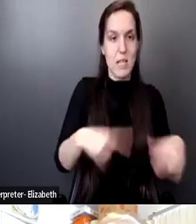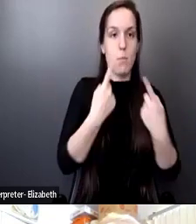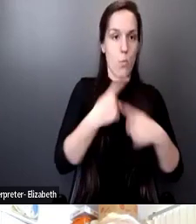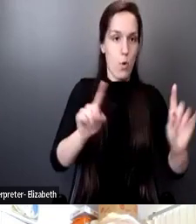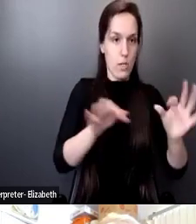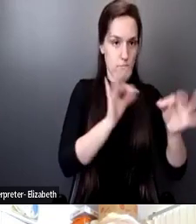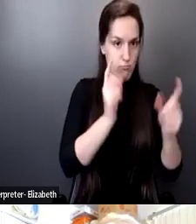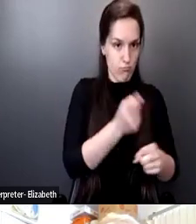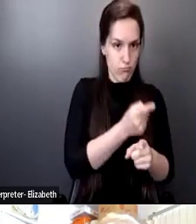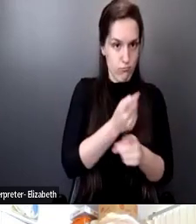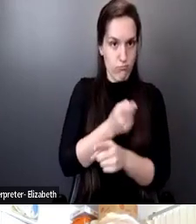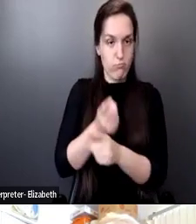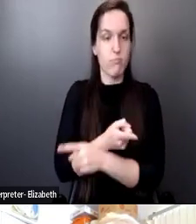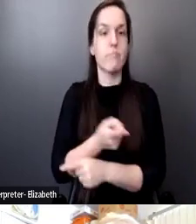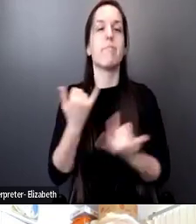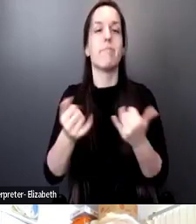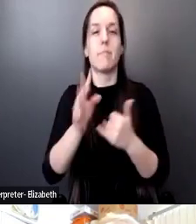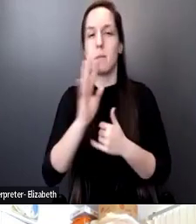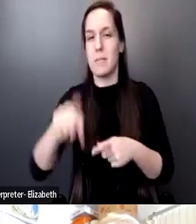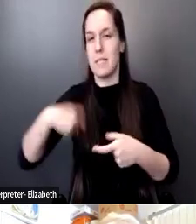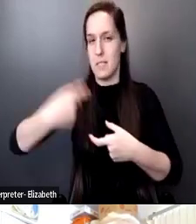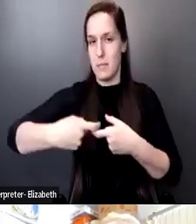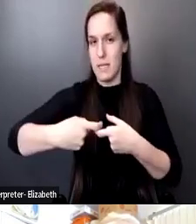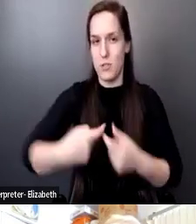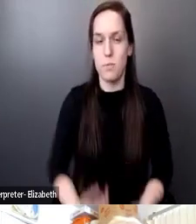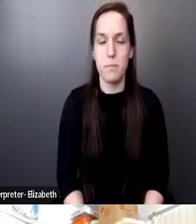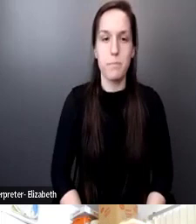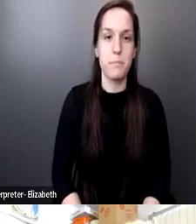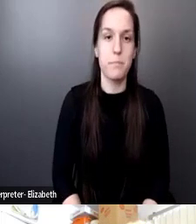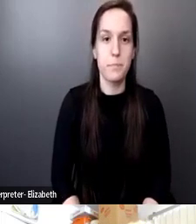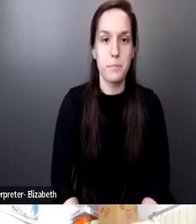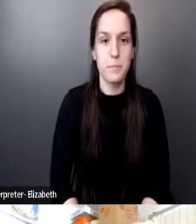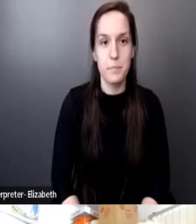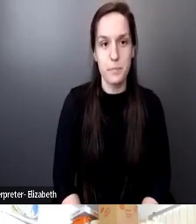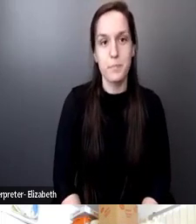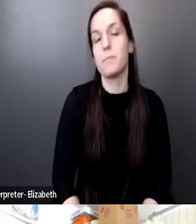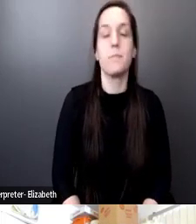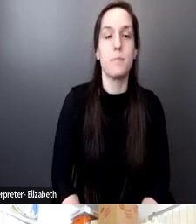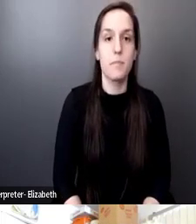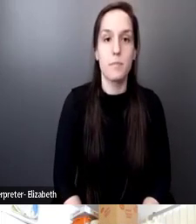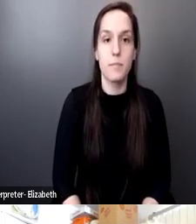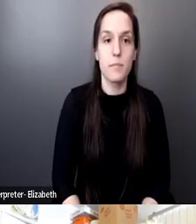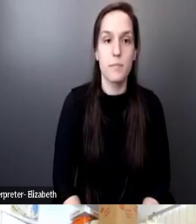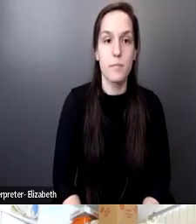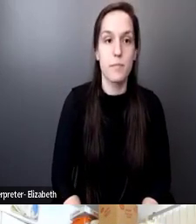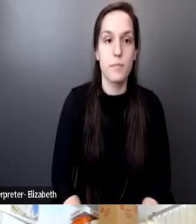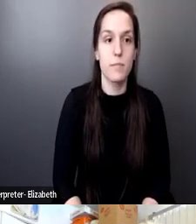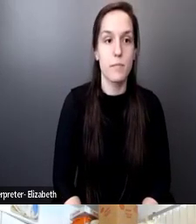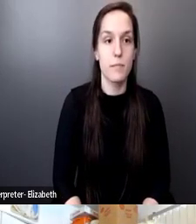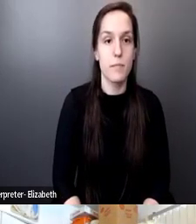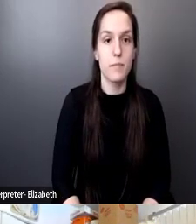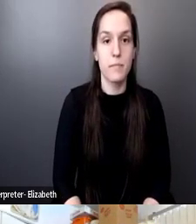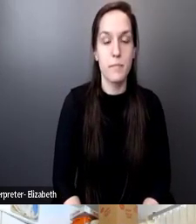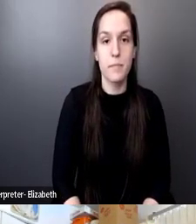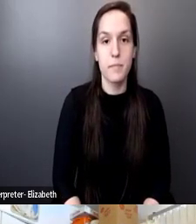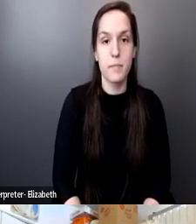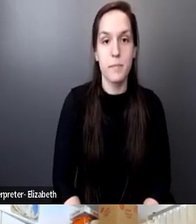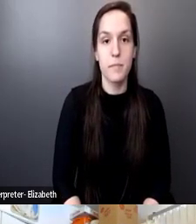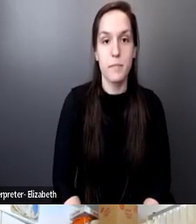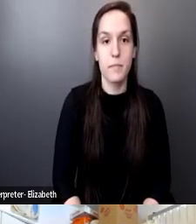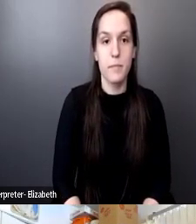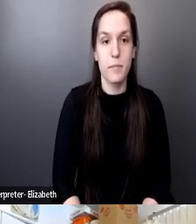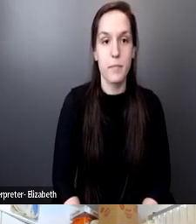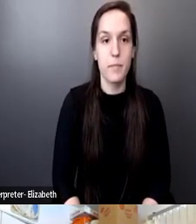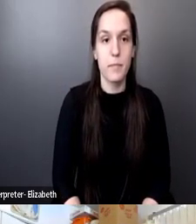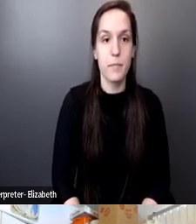tardes. Mi nombre es Astrid Arroyave y estoy con el Community Language Cooperative. Yo voy a hacer la parte que corresponde